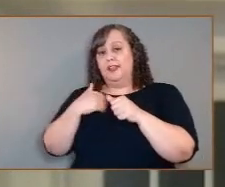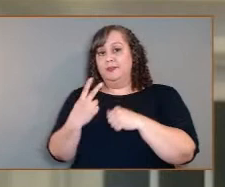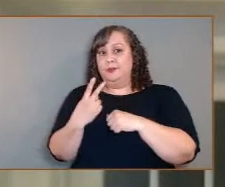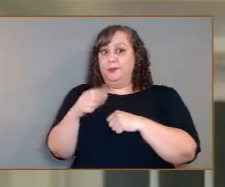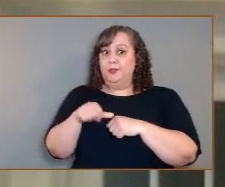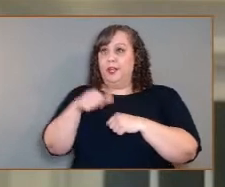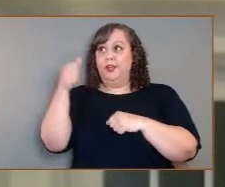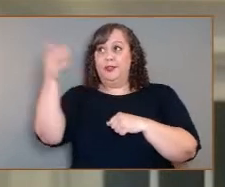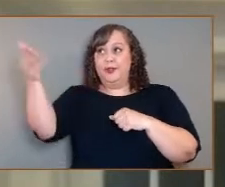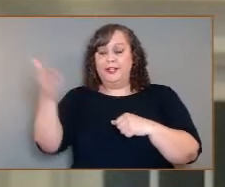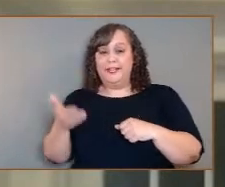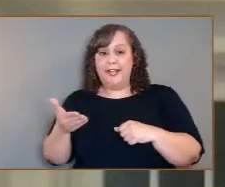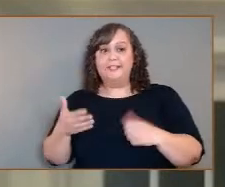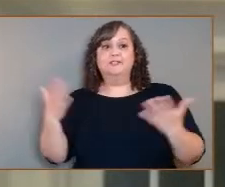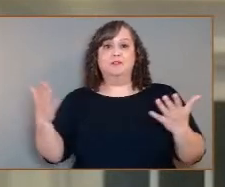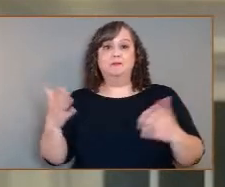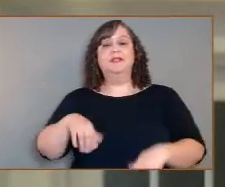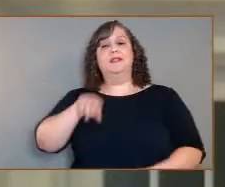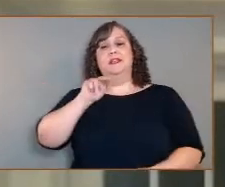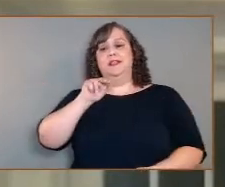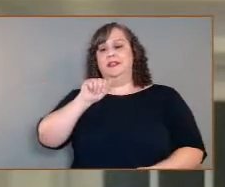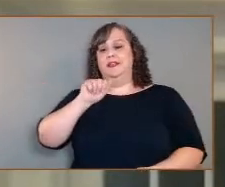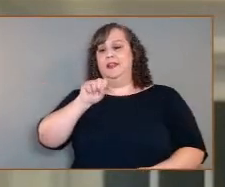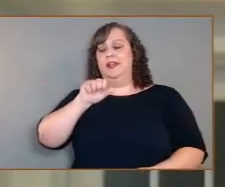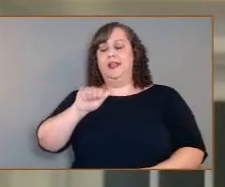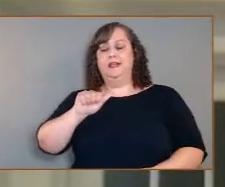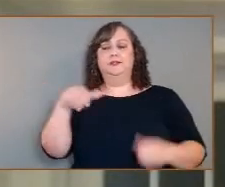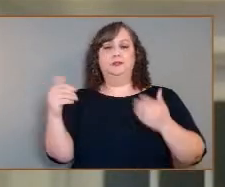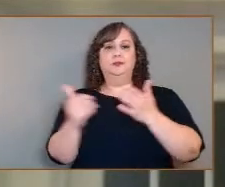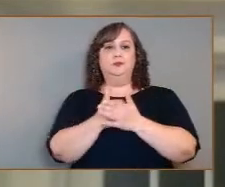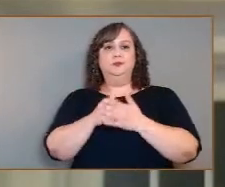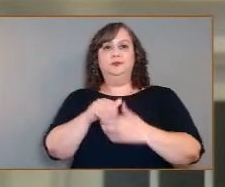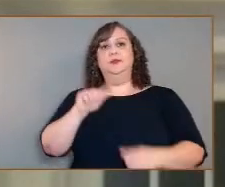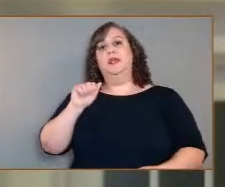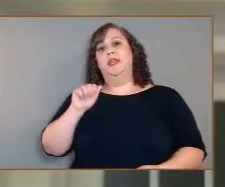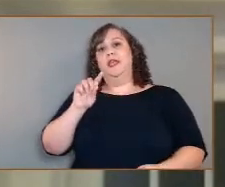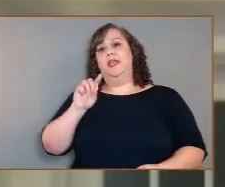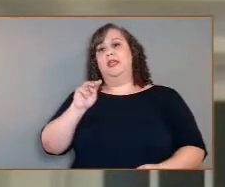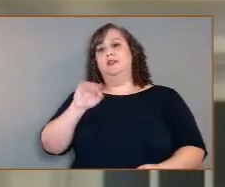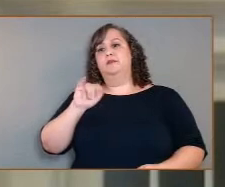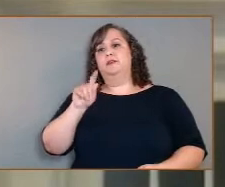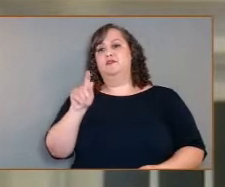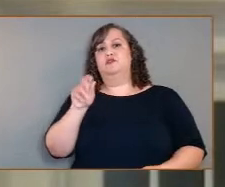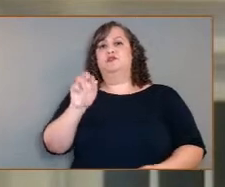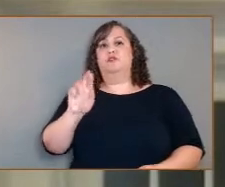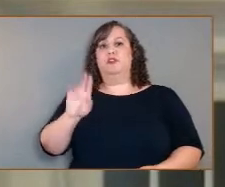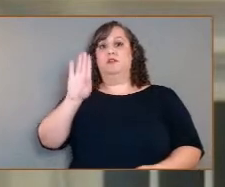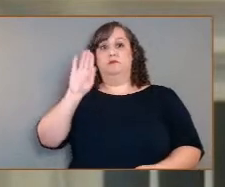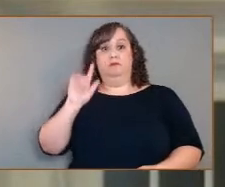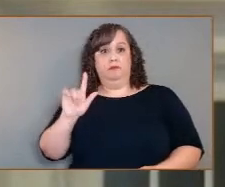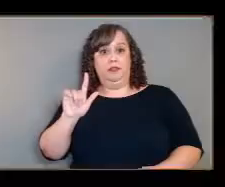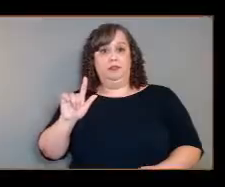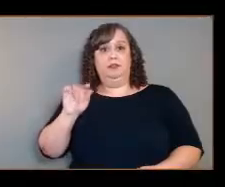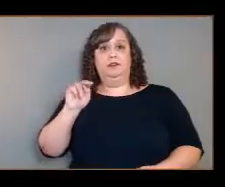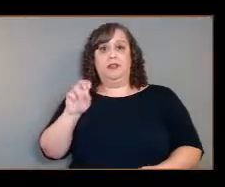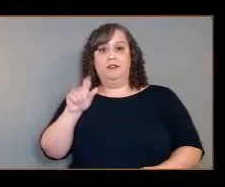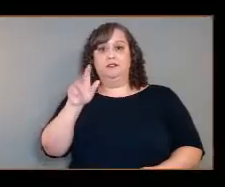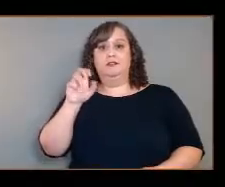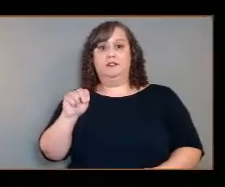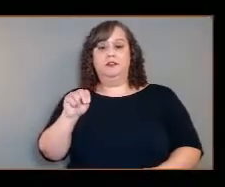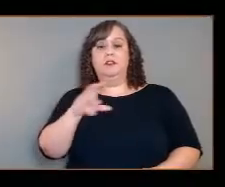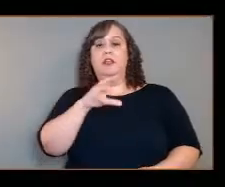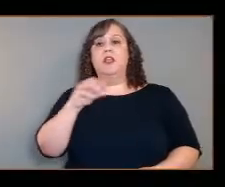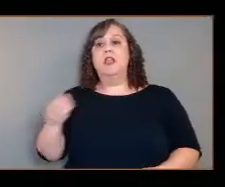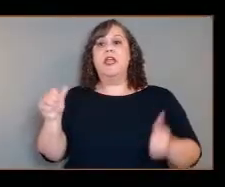Administrator, Bill Nelson, and NASA Science Associate Administrator, Thomas Zurbuchen. Well,